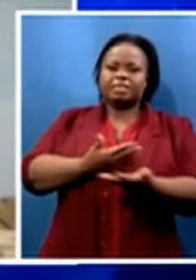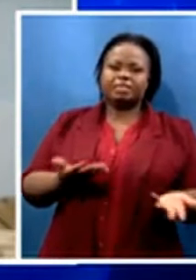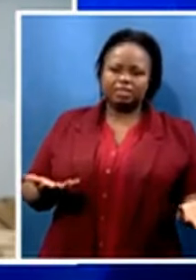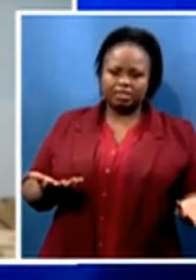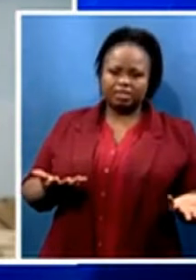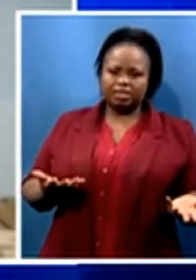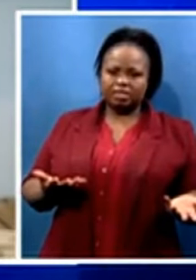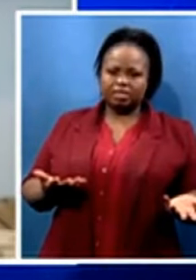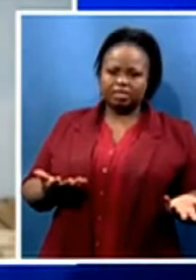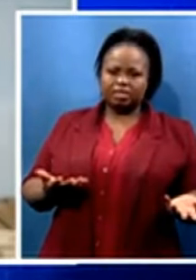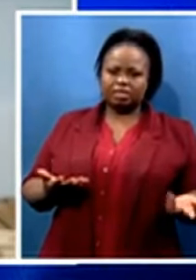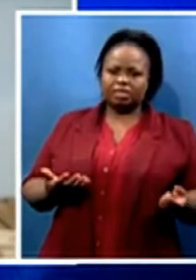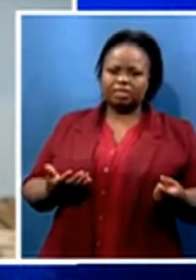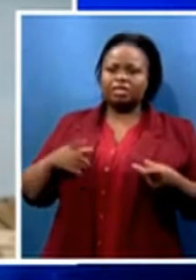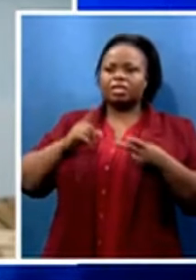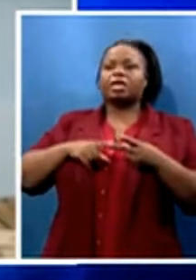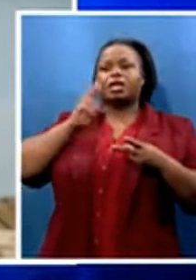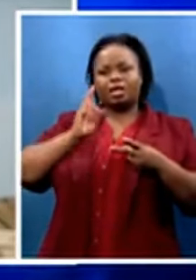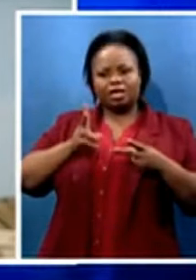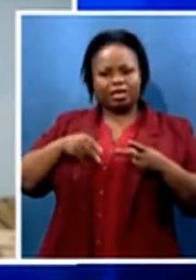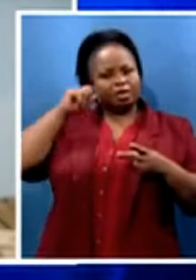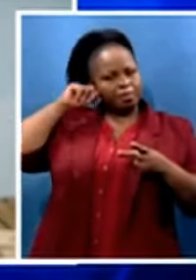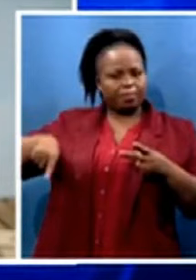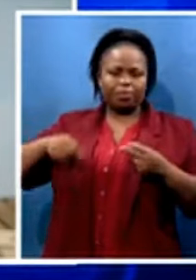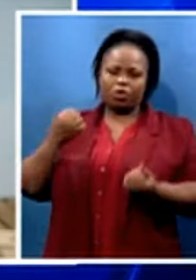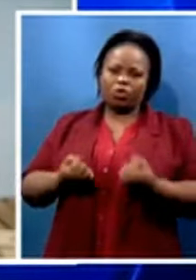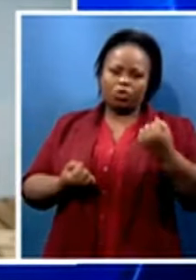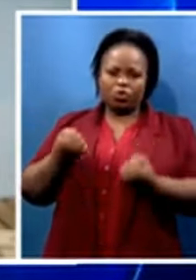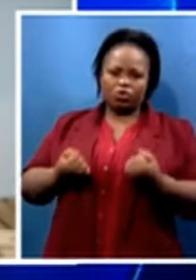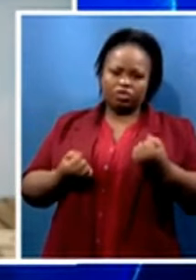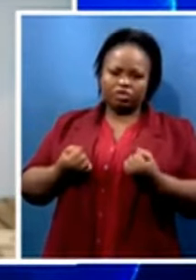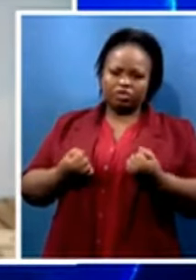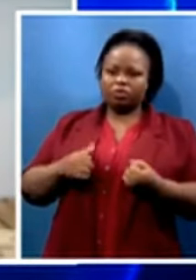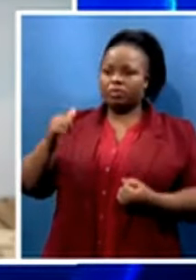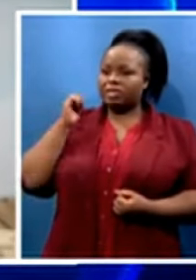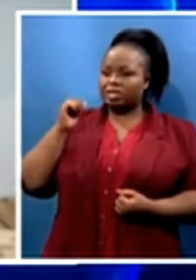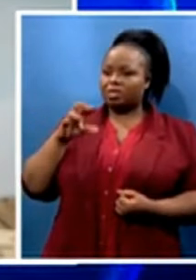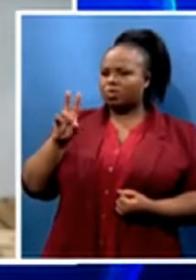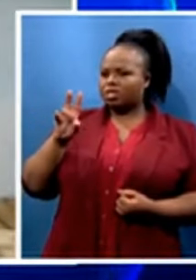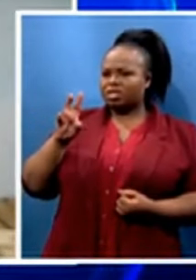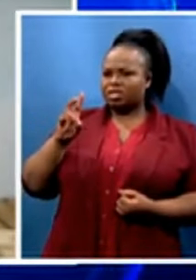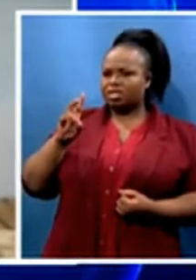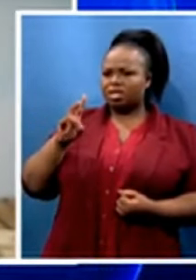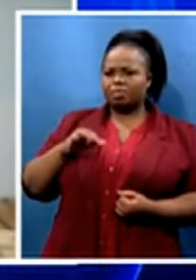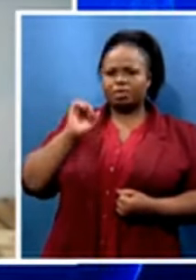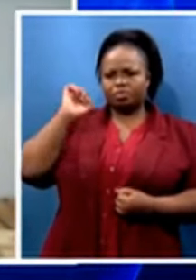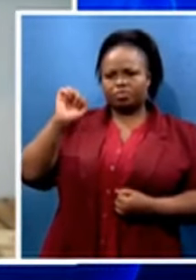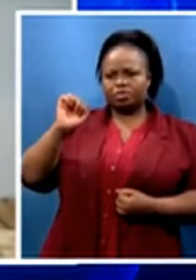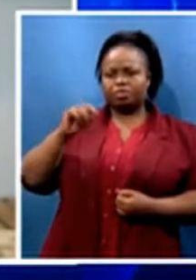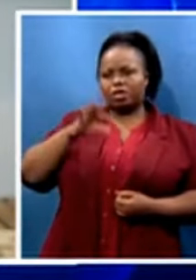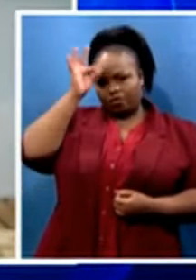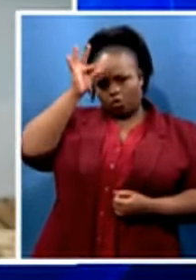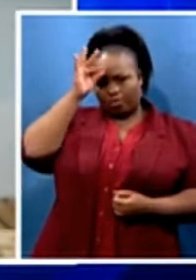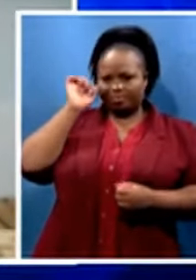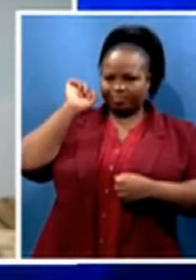court. And the Wednesday deadline that we saw yesterday was not his deadline, but it was Minister Pelligale's deadline to arrest Zuma should he fail